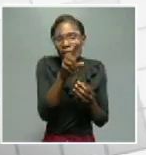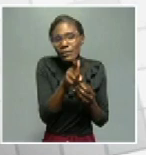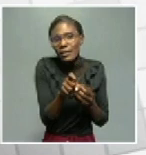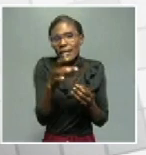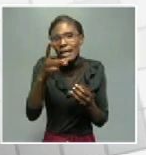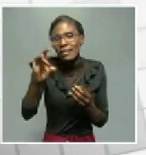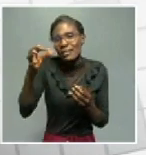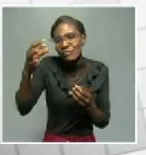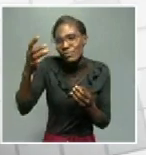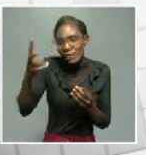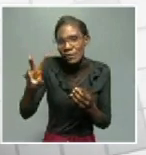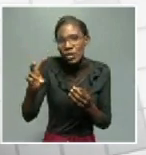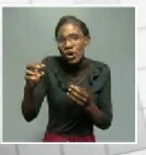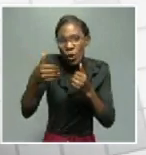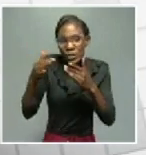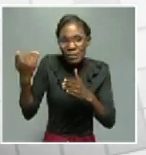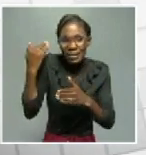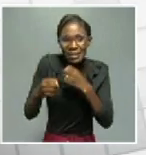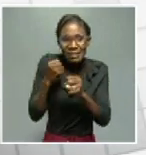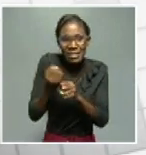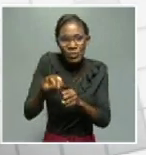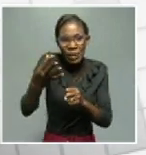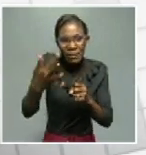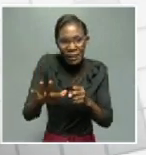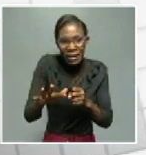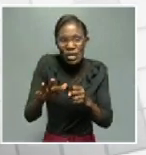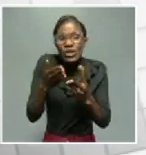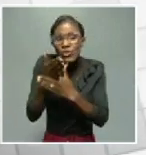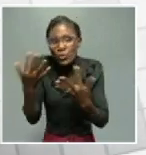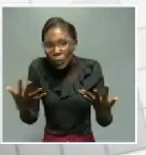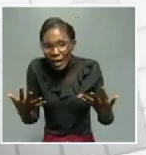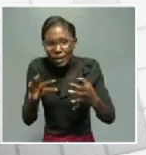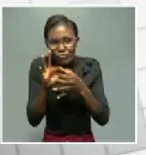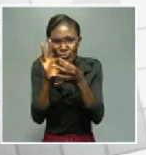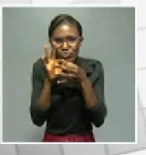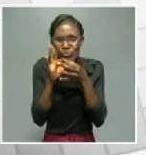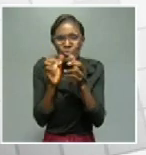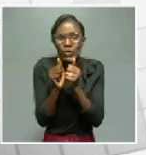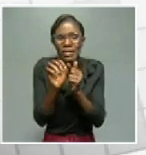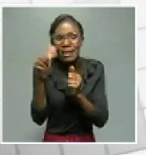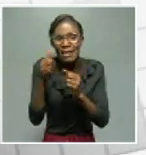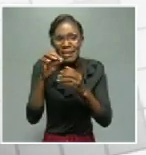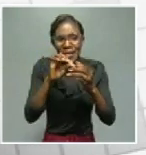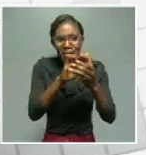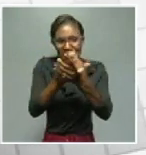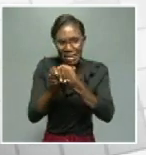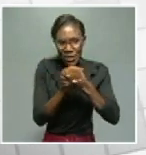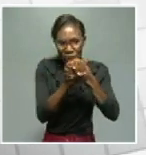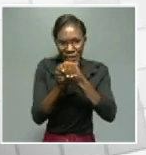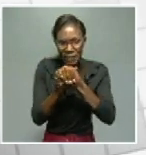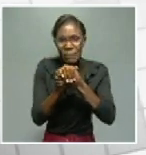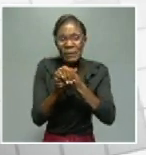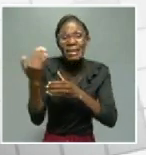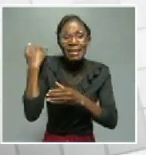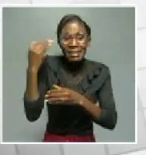since last year. And this is through coordination. Now, the focus come next year on land delivery is that we